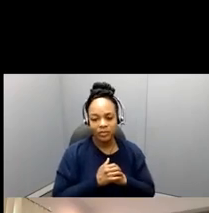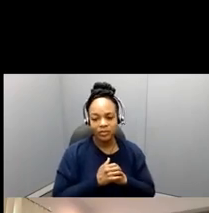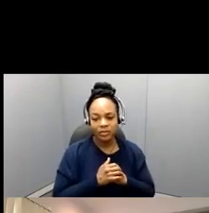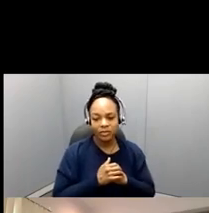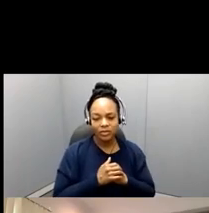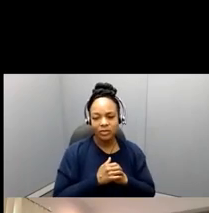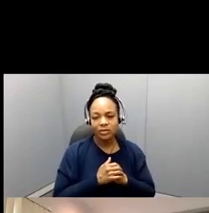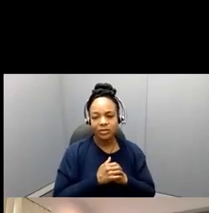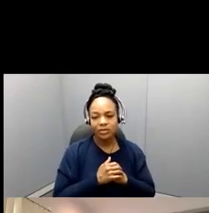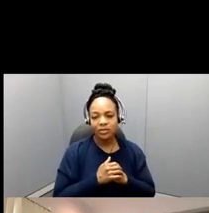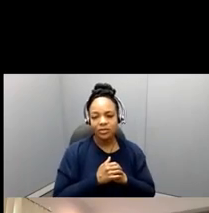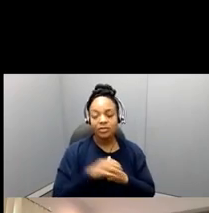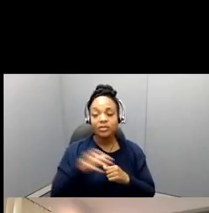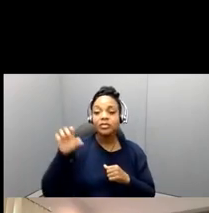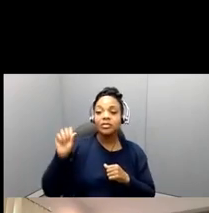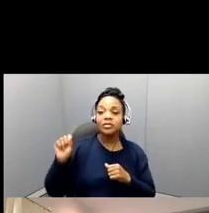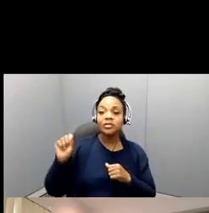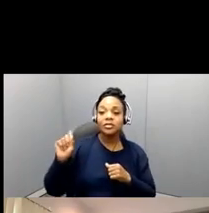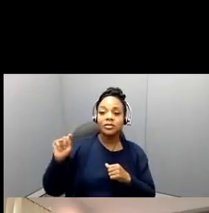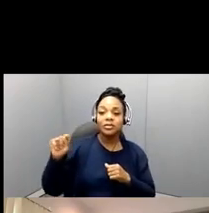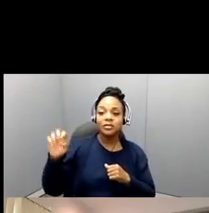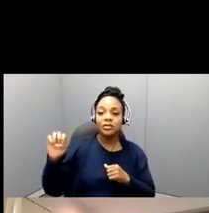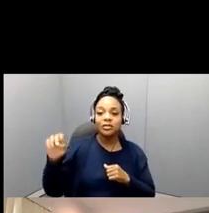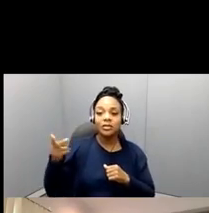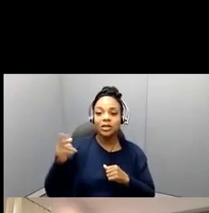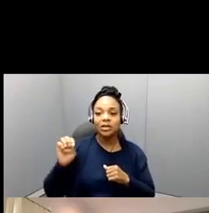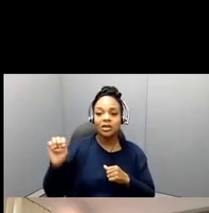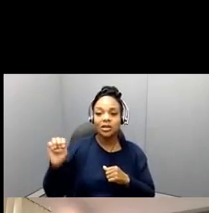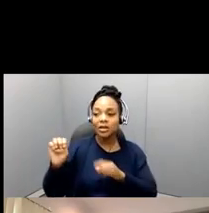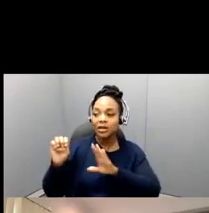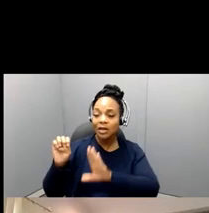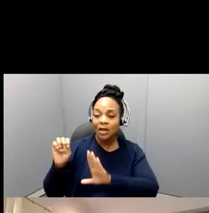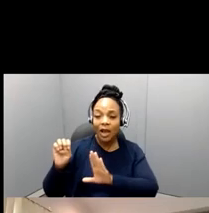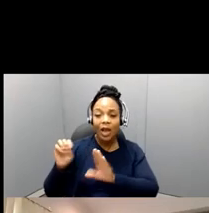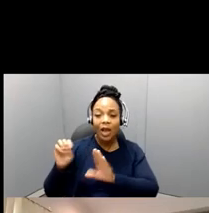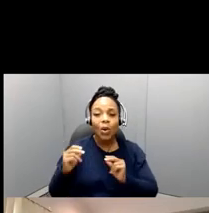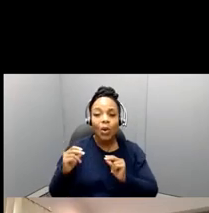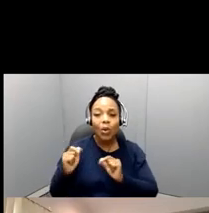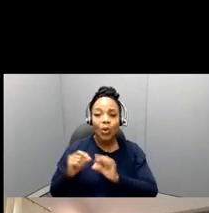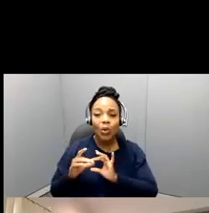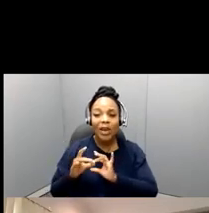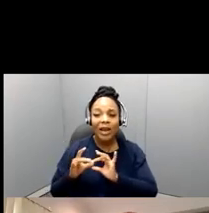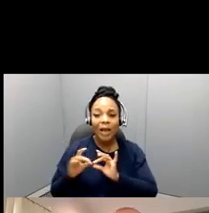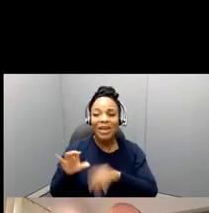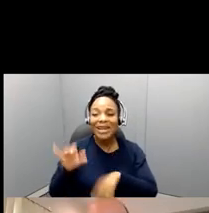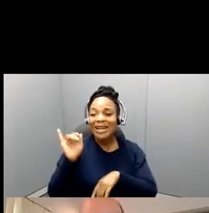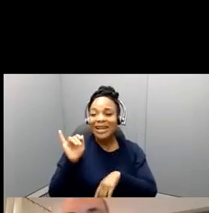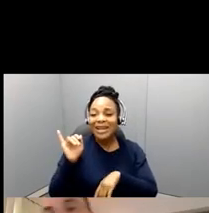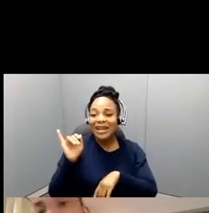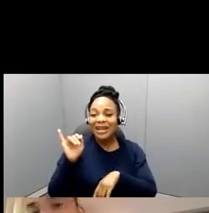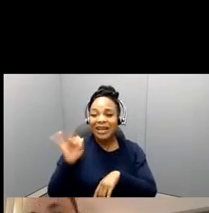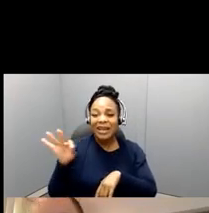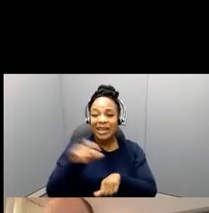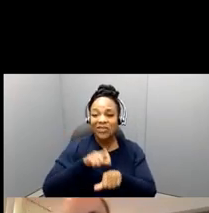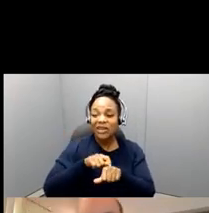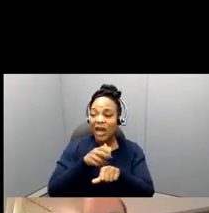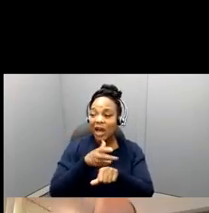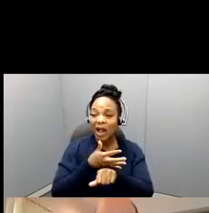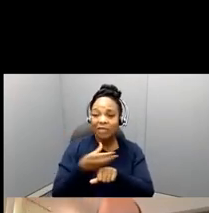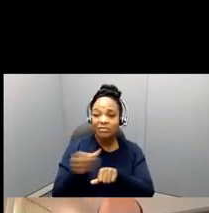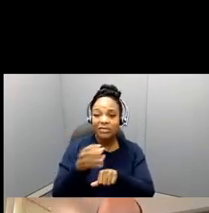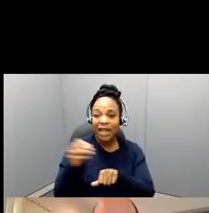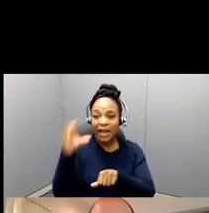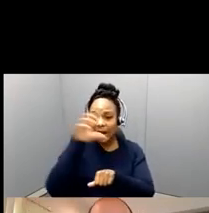Um, really quick, I just wanted to note that if we don't get to your question, you can always reach out to us directly. There are so many